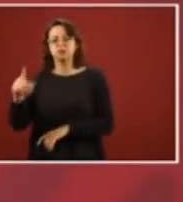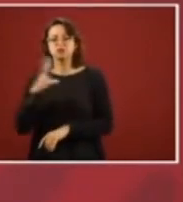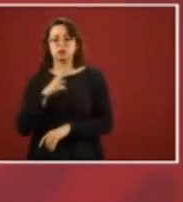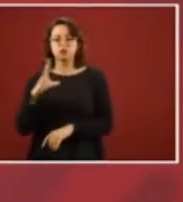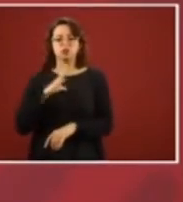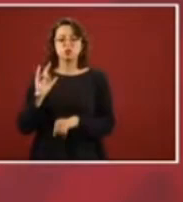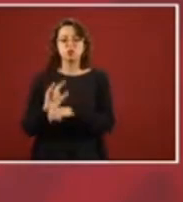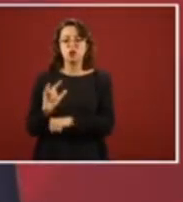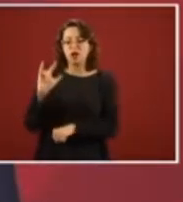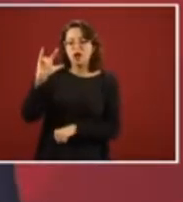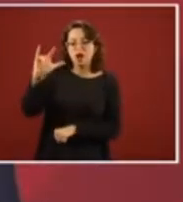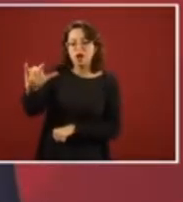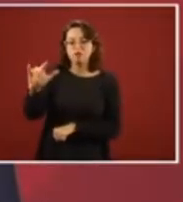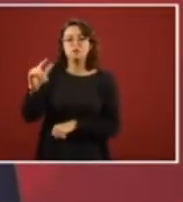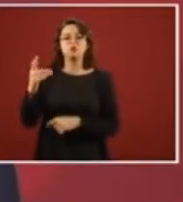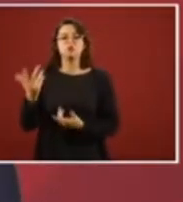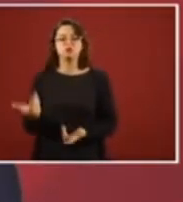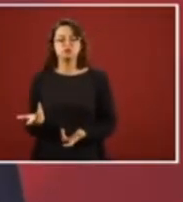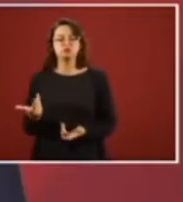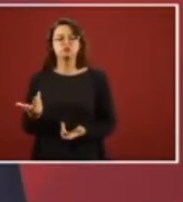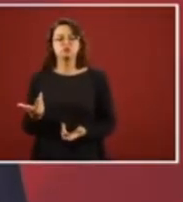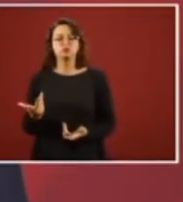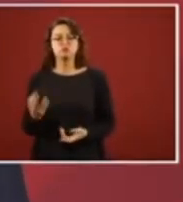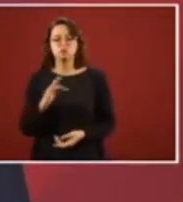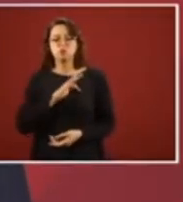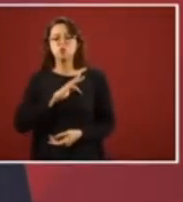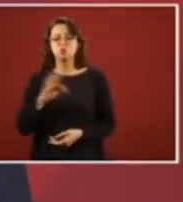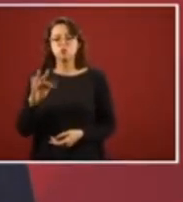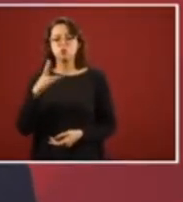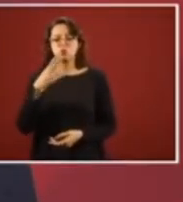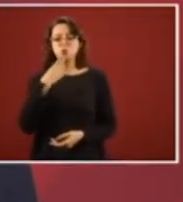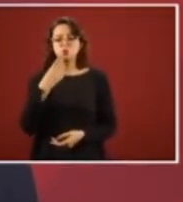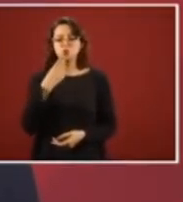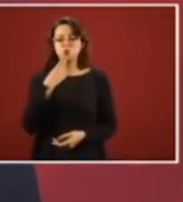authorization to be utilizing airplanes.